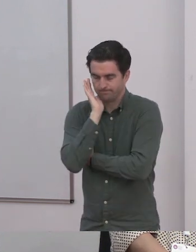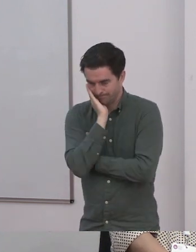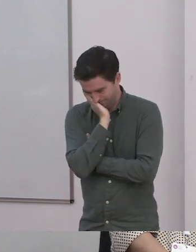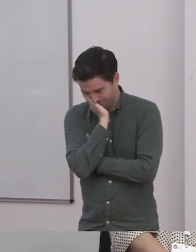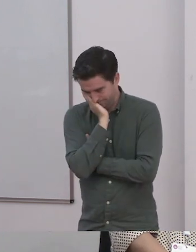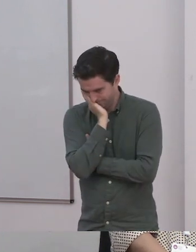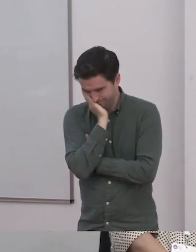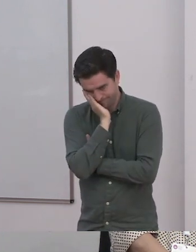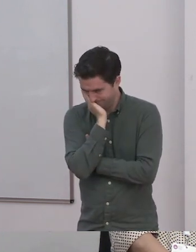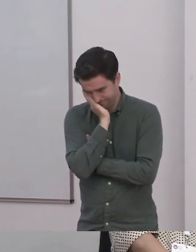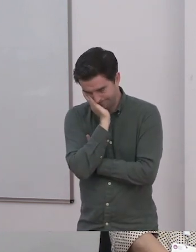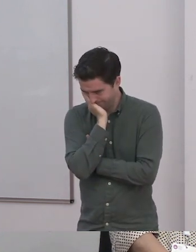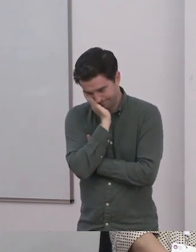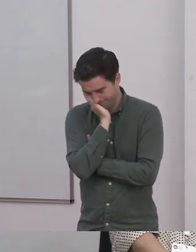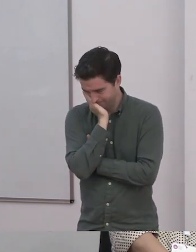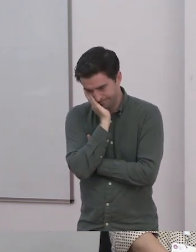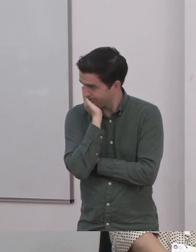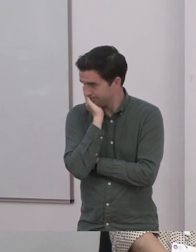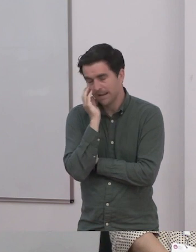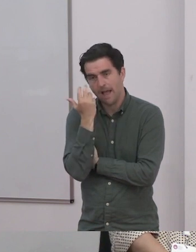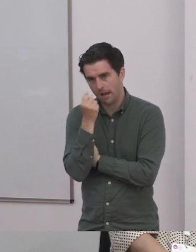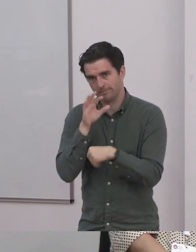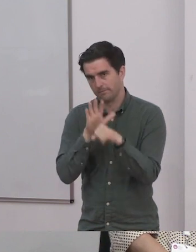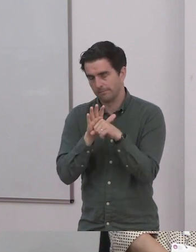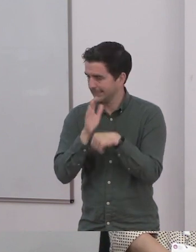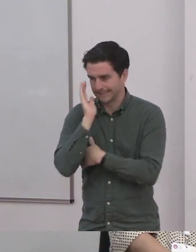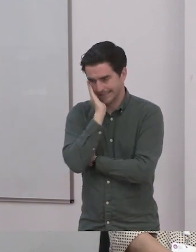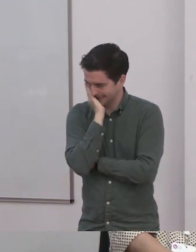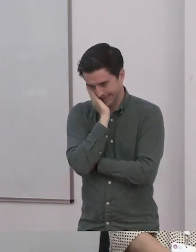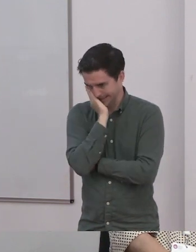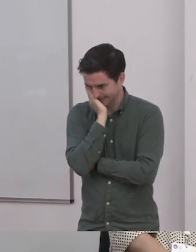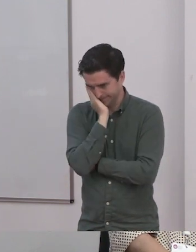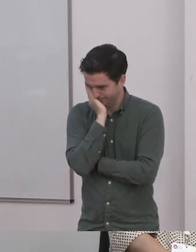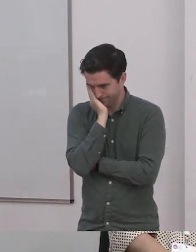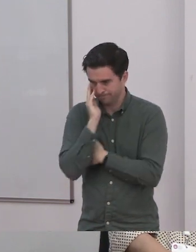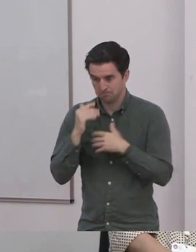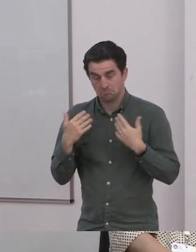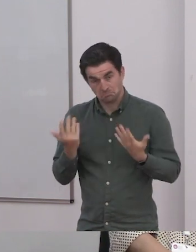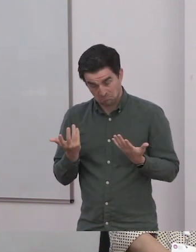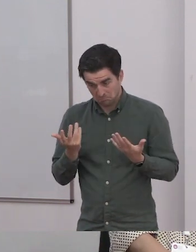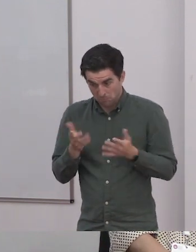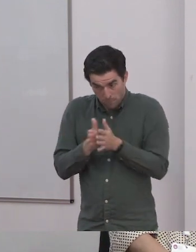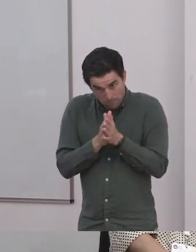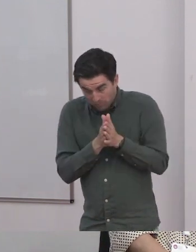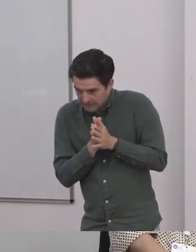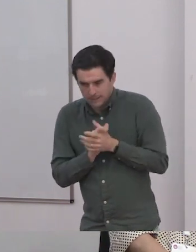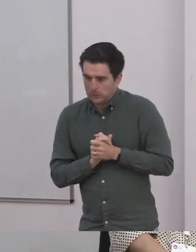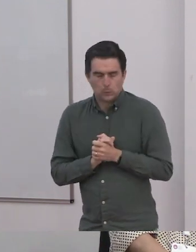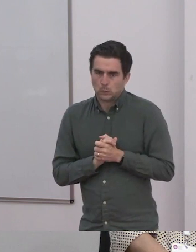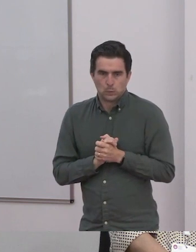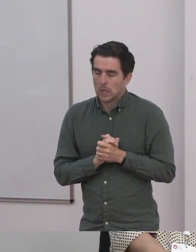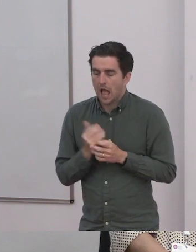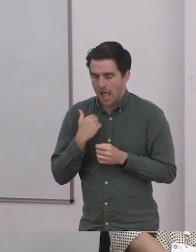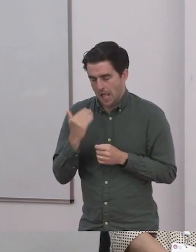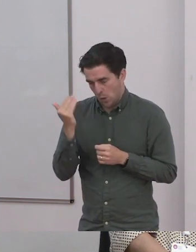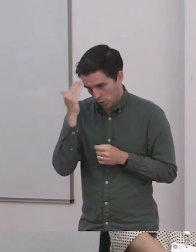No, I know what I want to do. I sit down there to do it. And I just can't. And so then I start